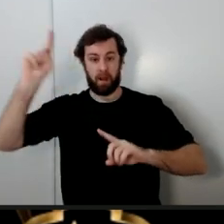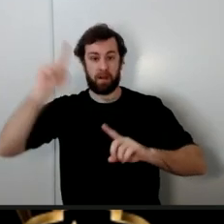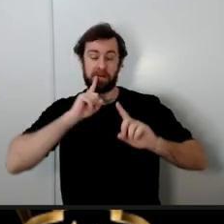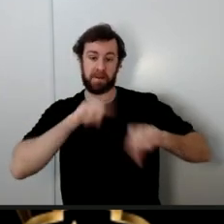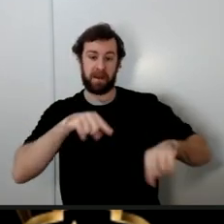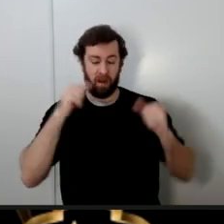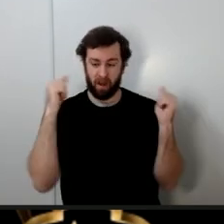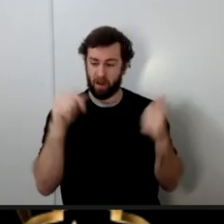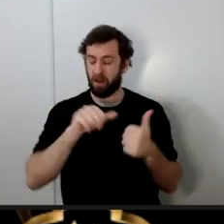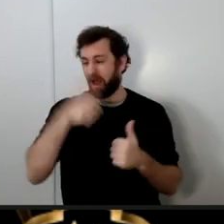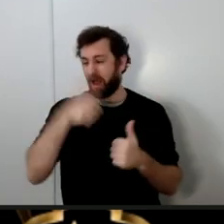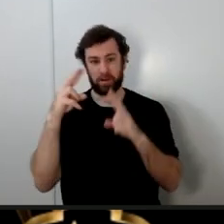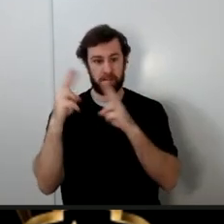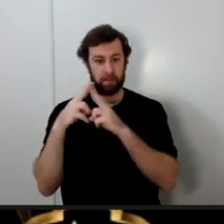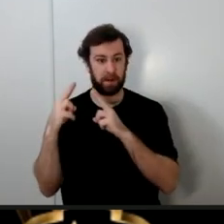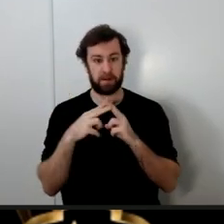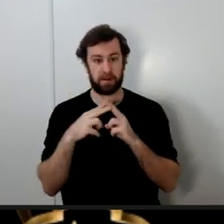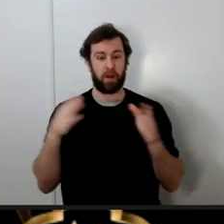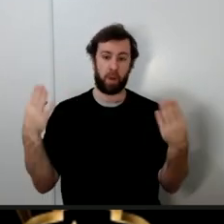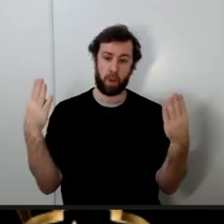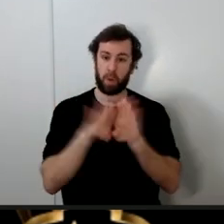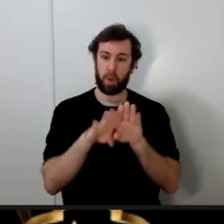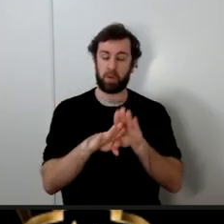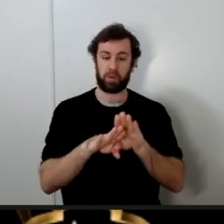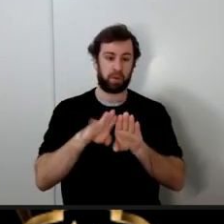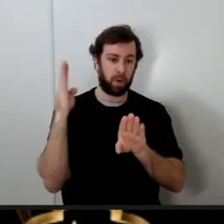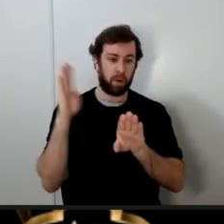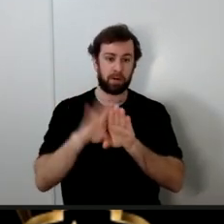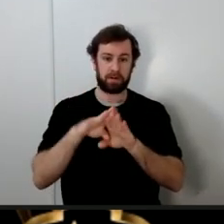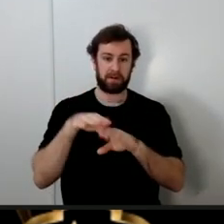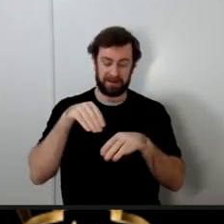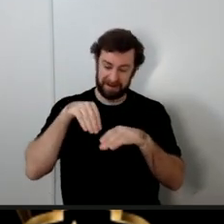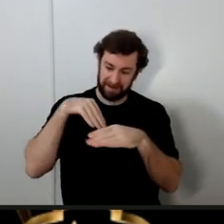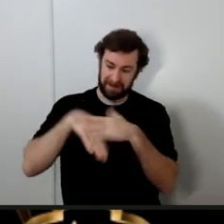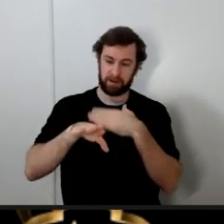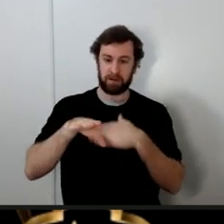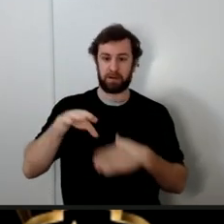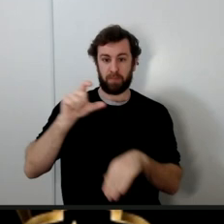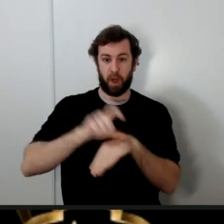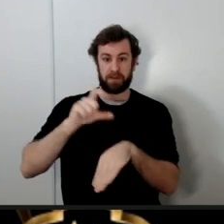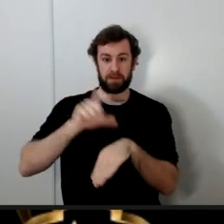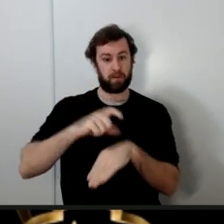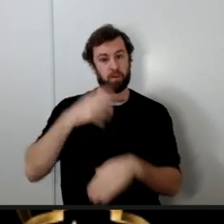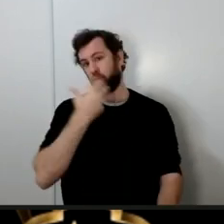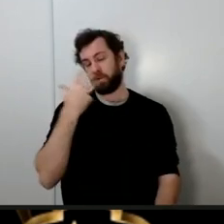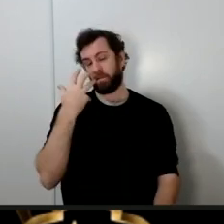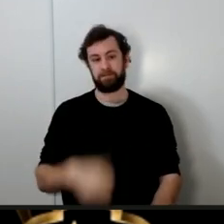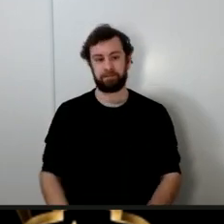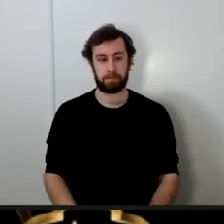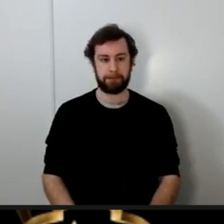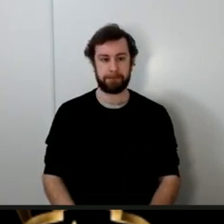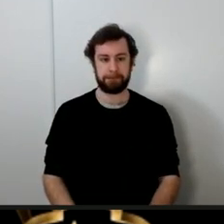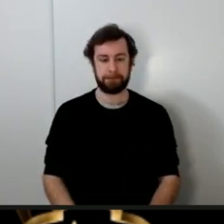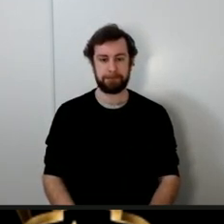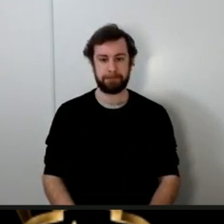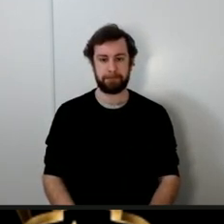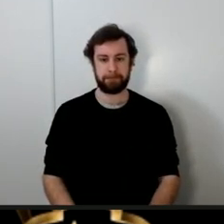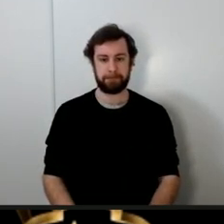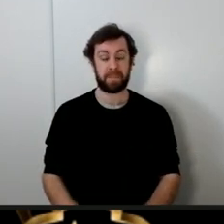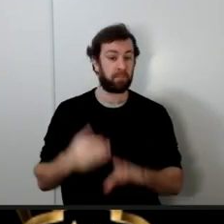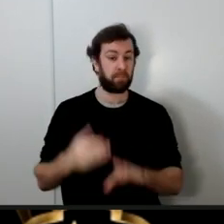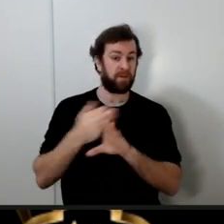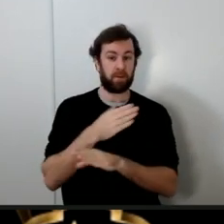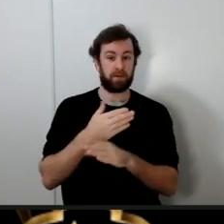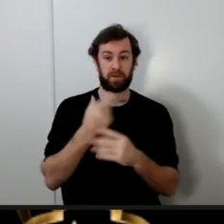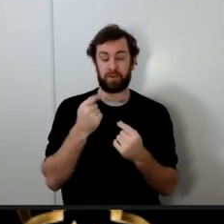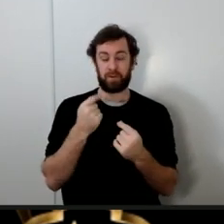to close the doors they had directly opening into the mosque before they would just come from their room into the